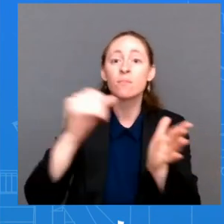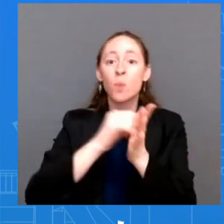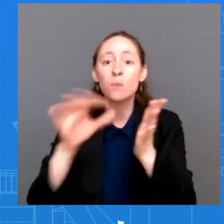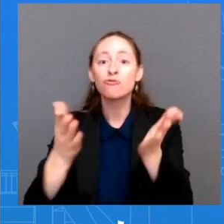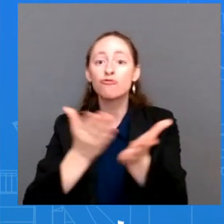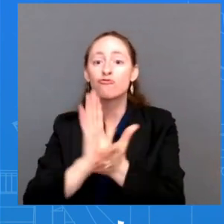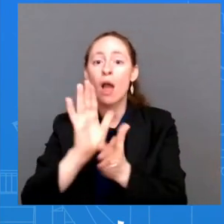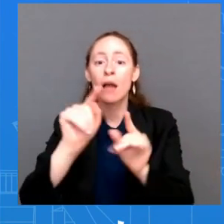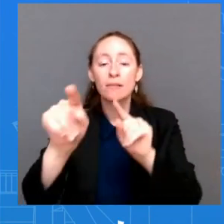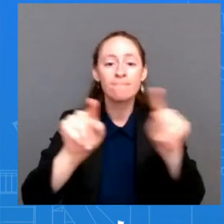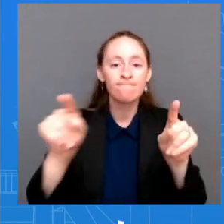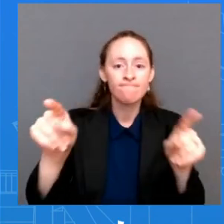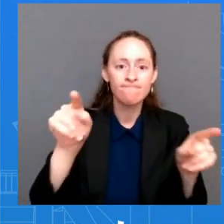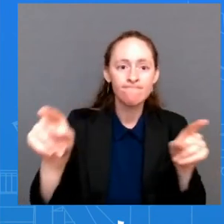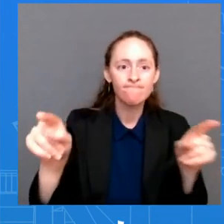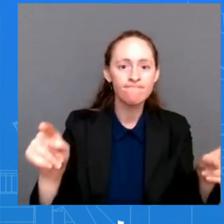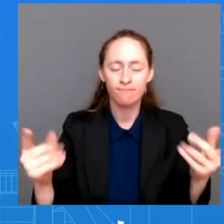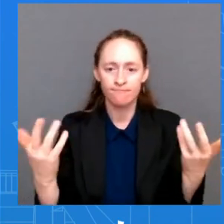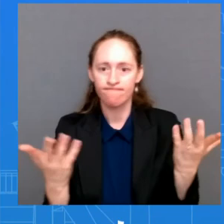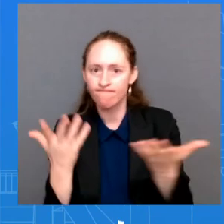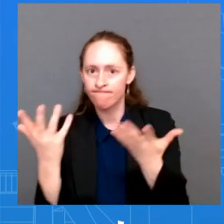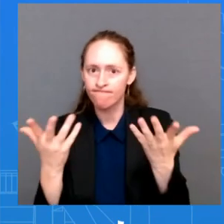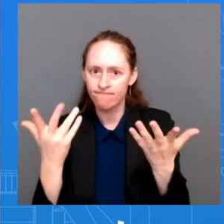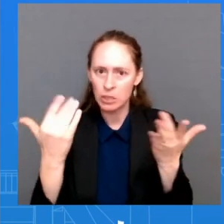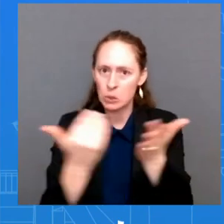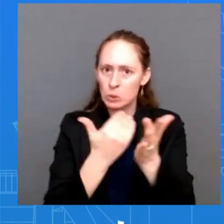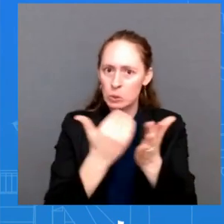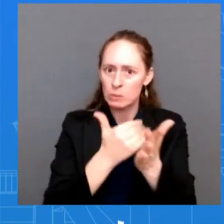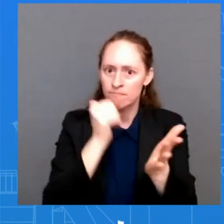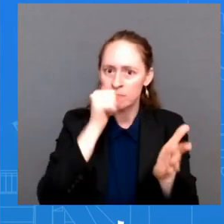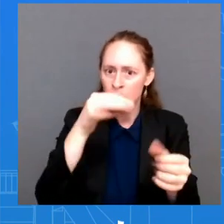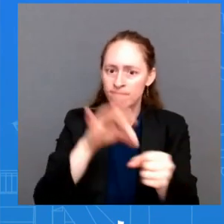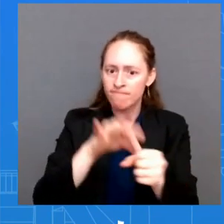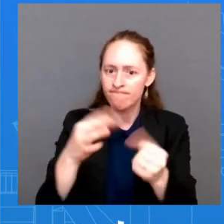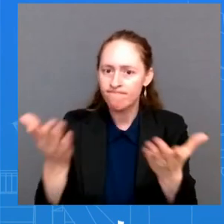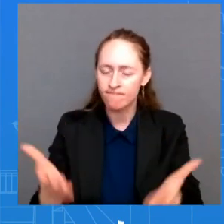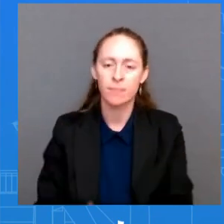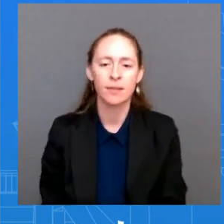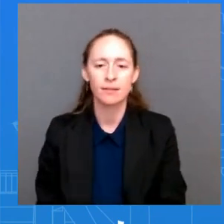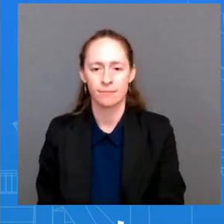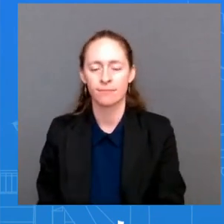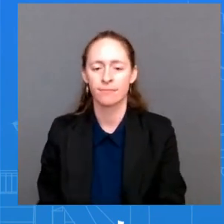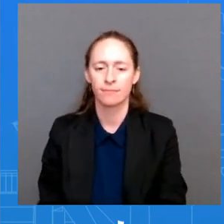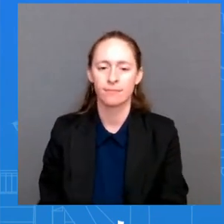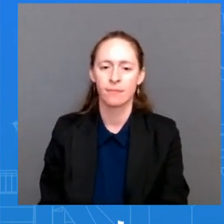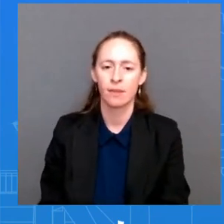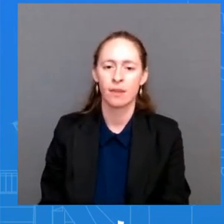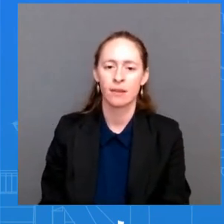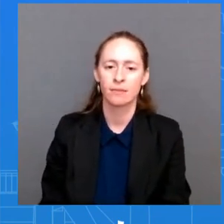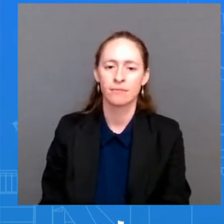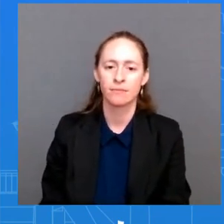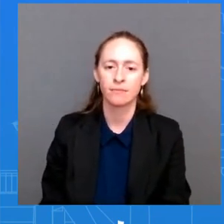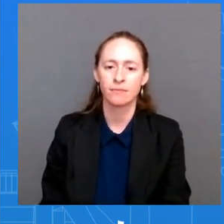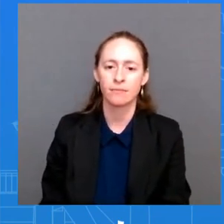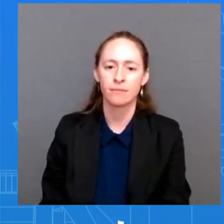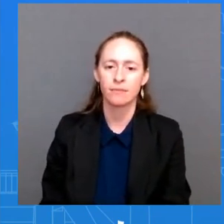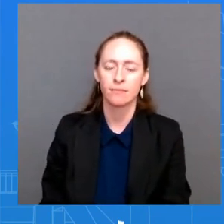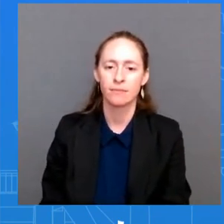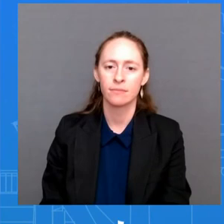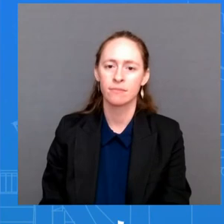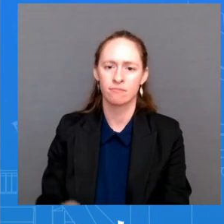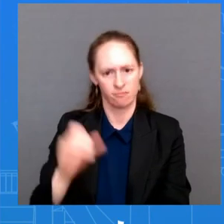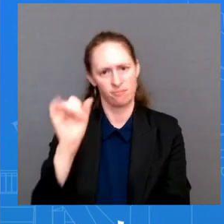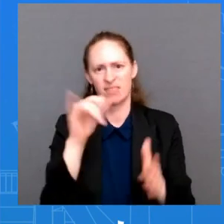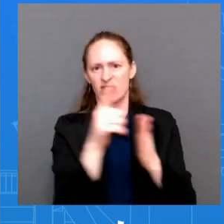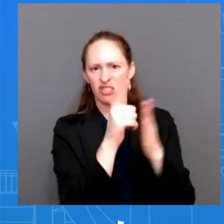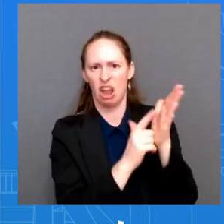and state legislators are imposing extreme laws banning a woman's right to choose many don't allow exceptions even for rape or